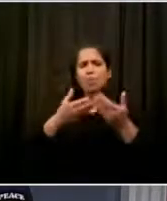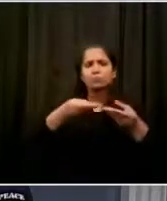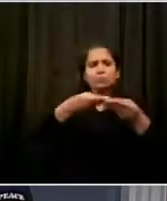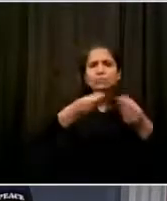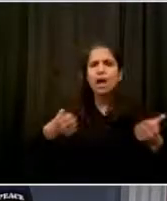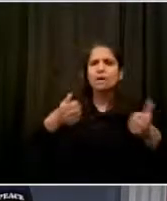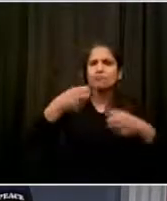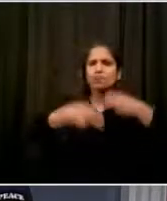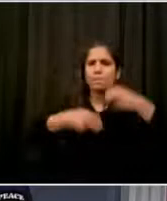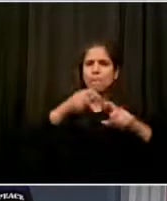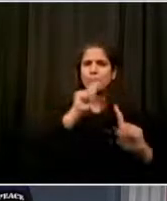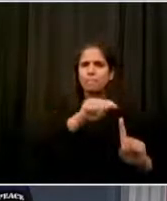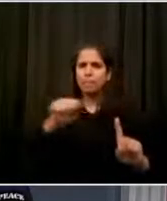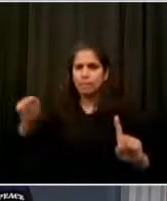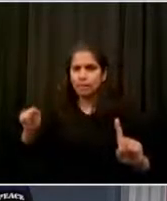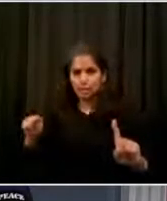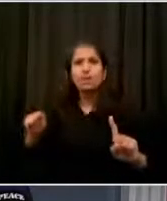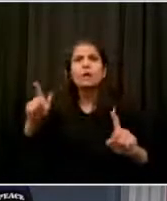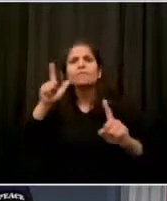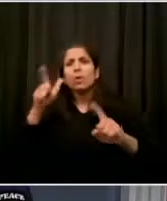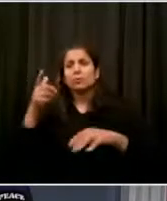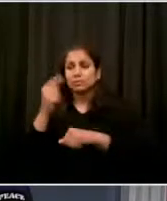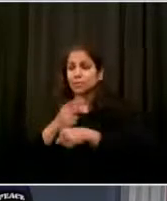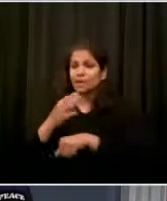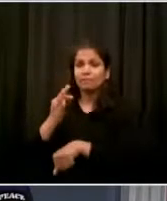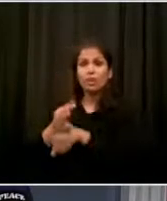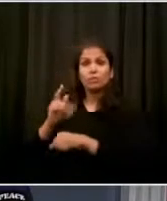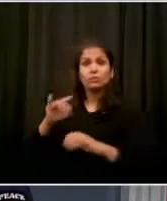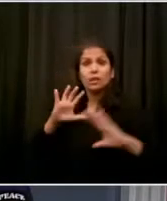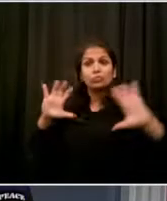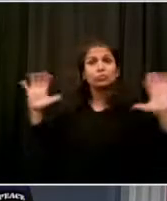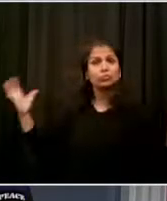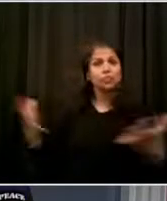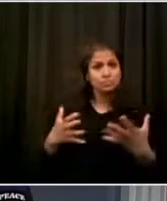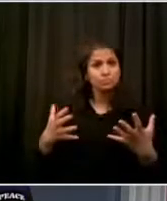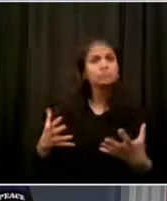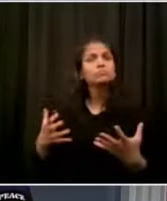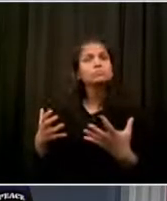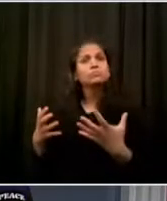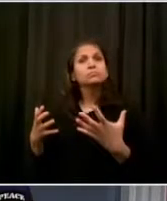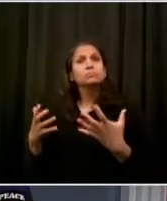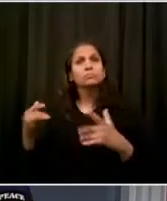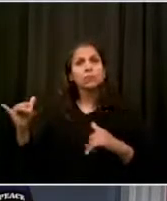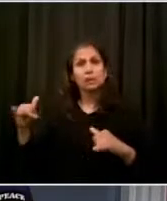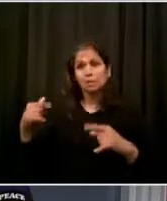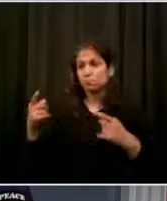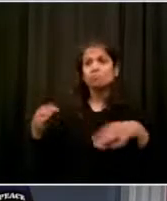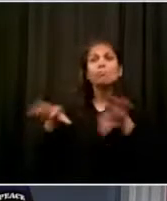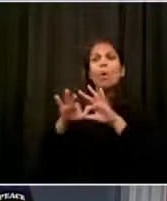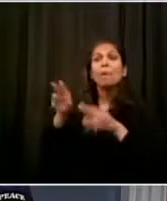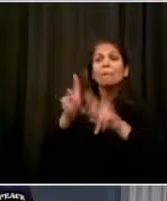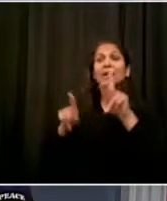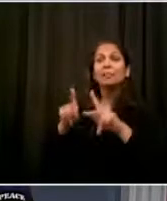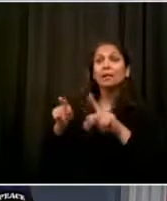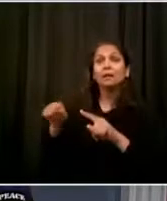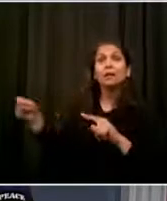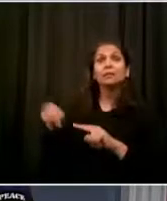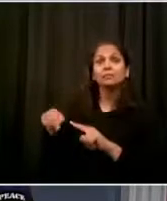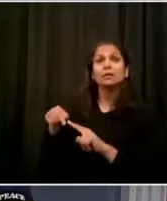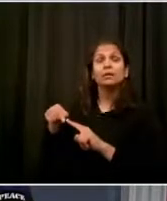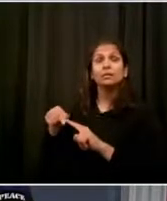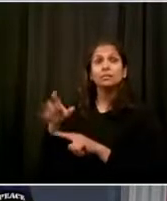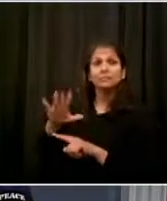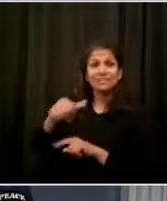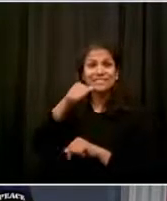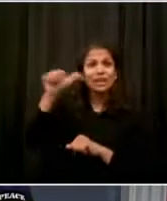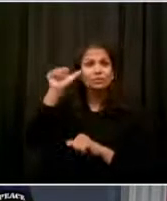led to the decision to shift resources from the NYPD to youth services and social services, has led to the